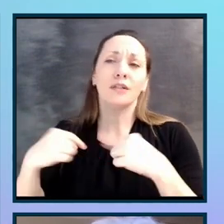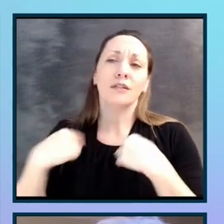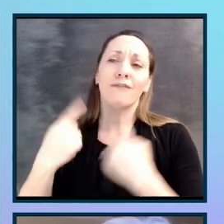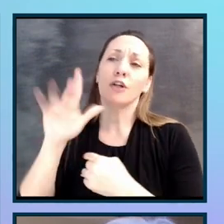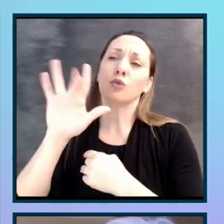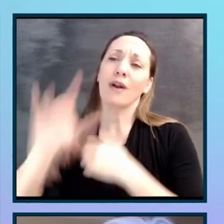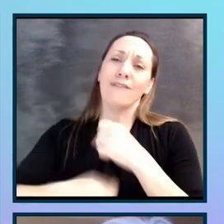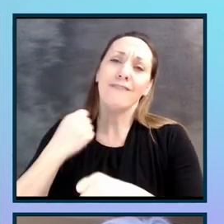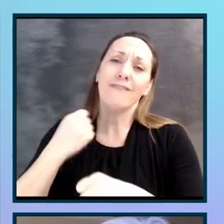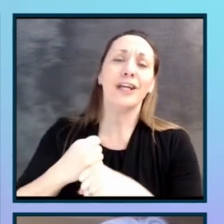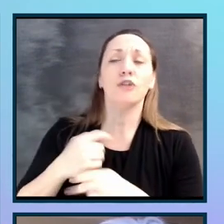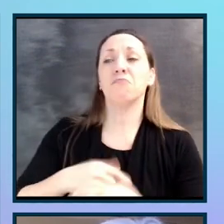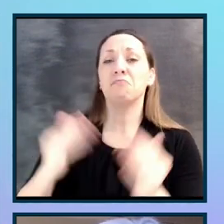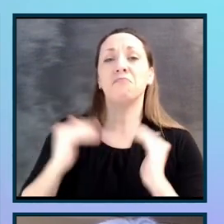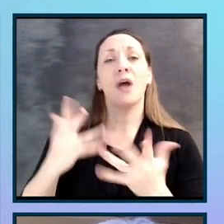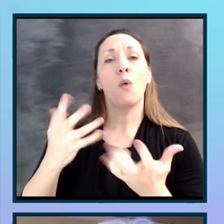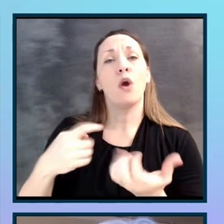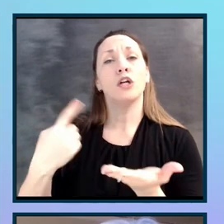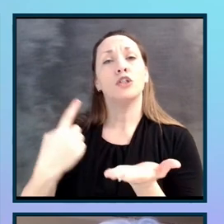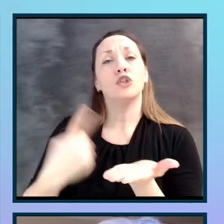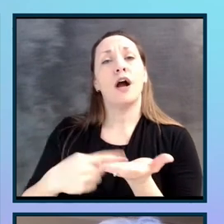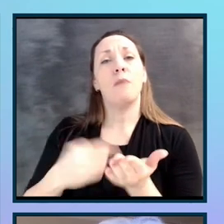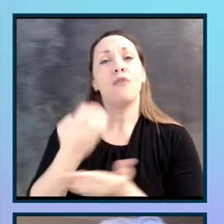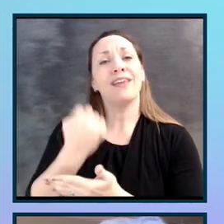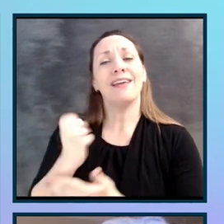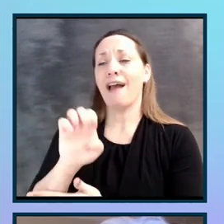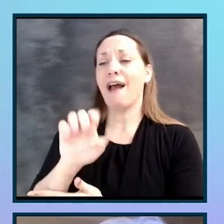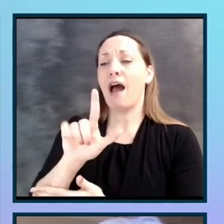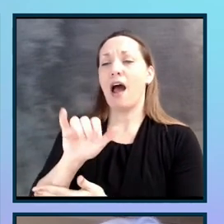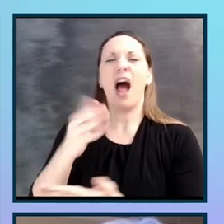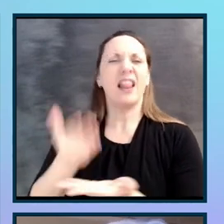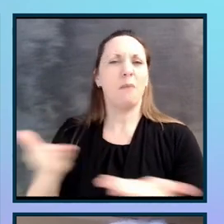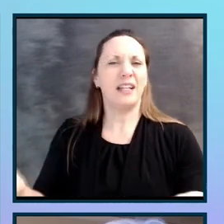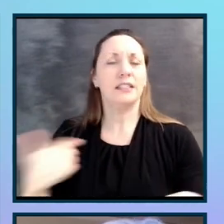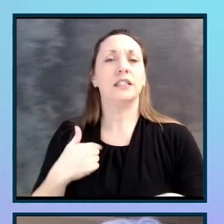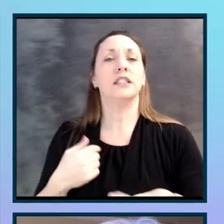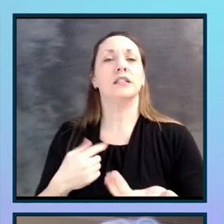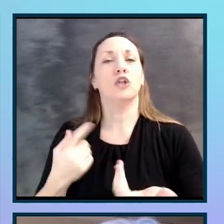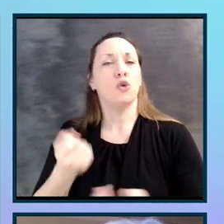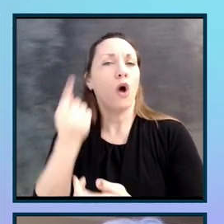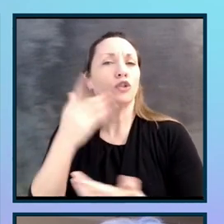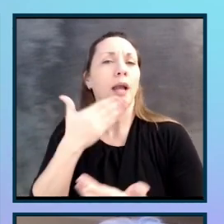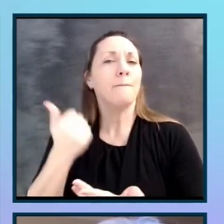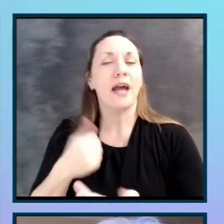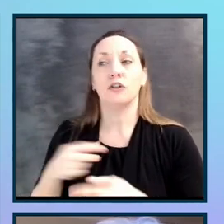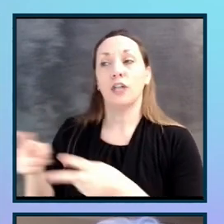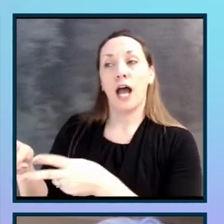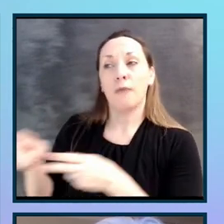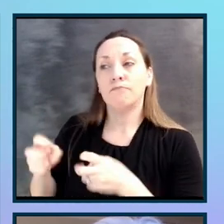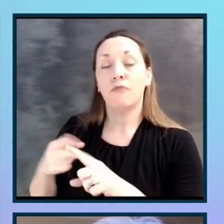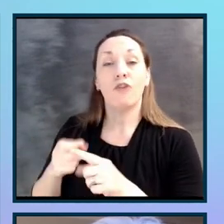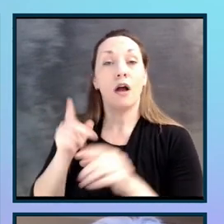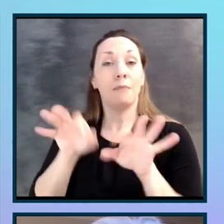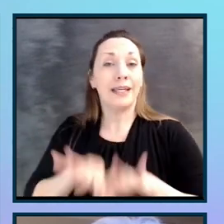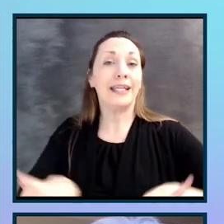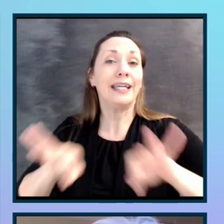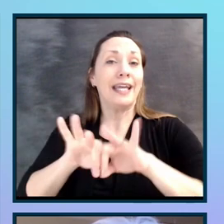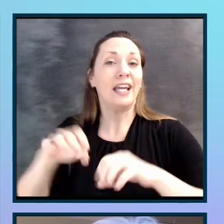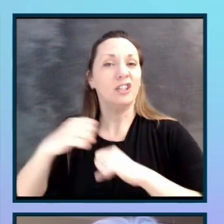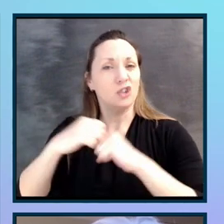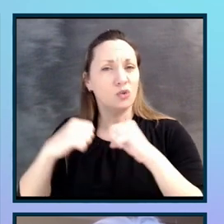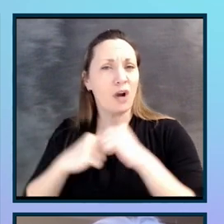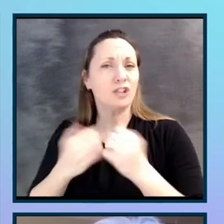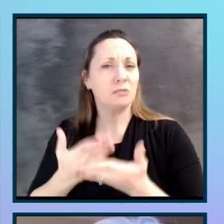elements so you understand it better. I want to pull out from those elements key structured negotiation elements and